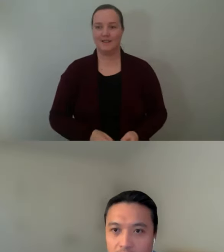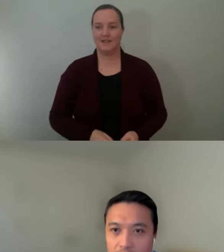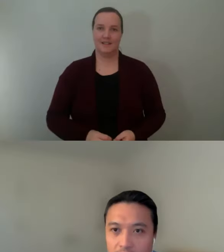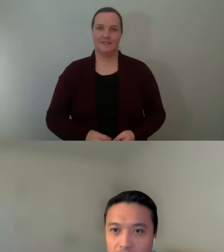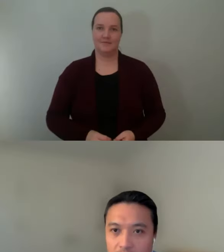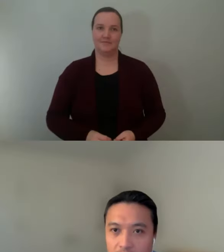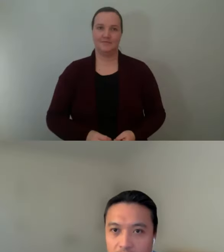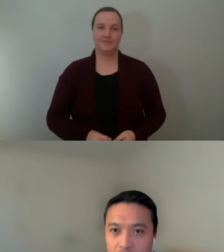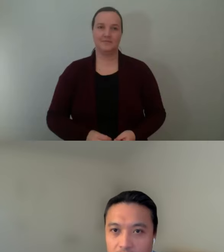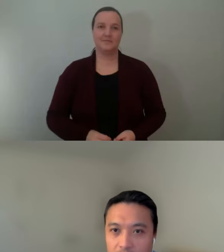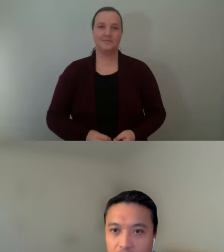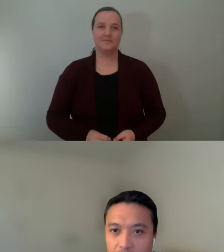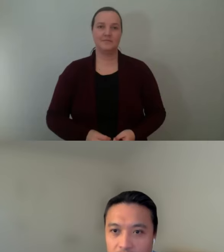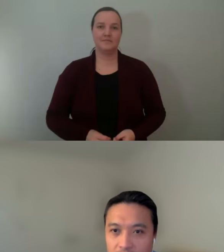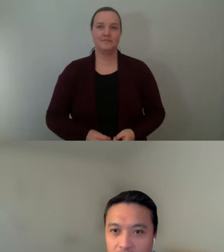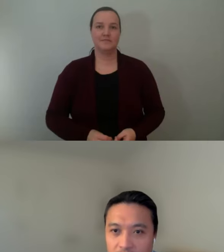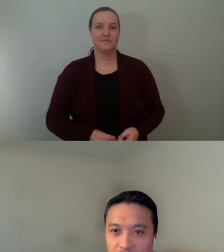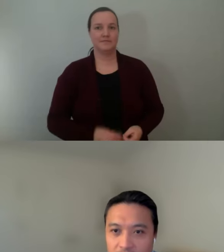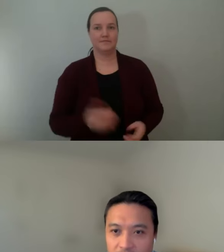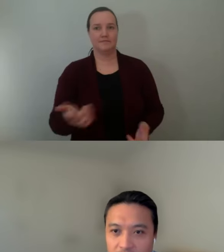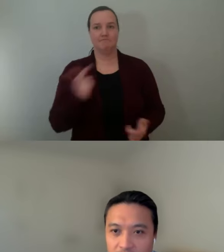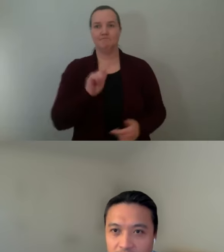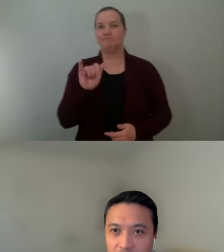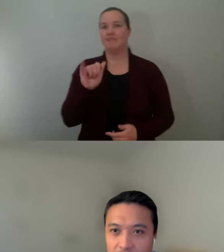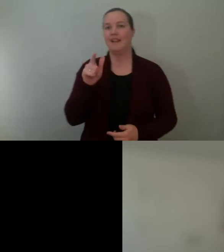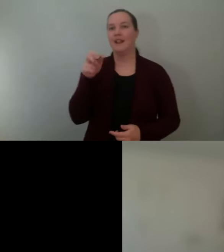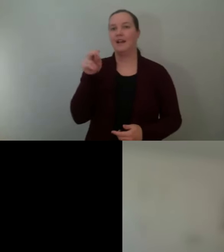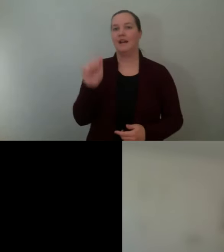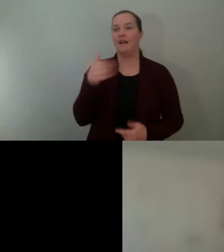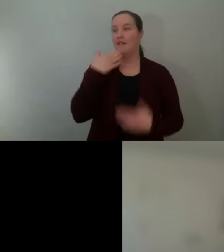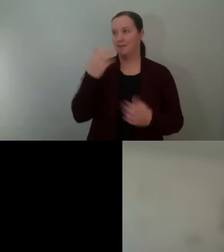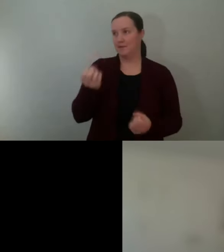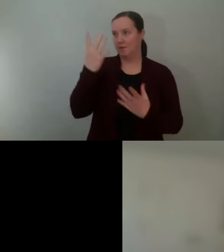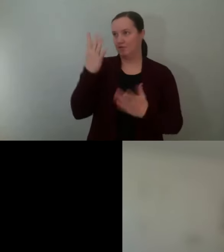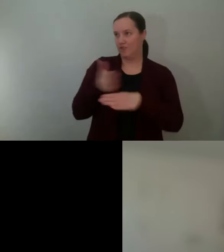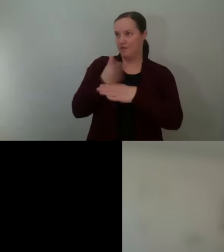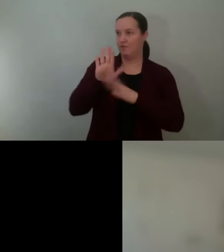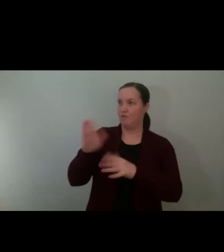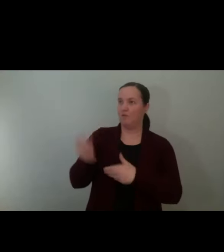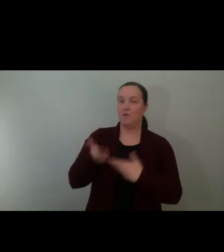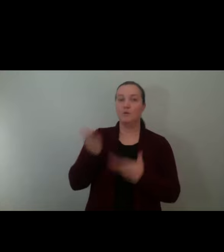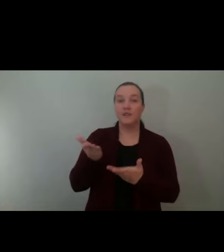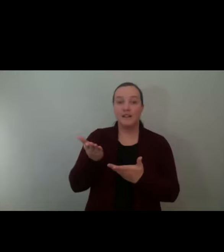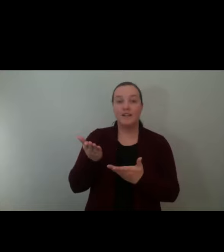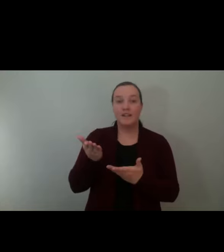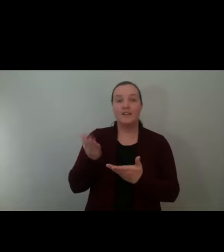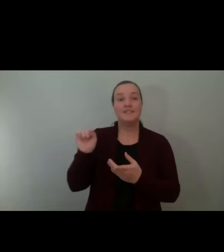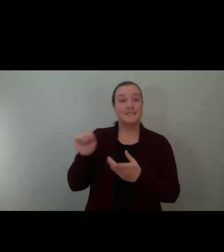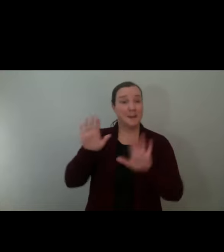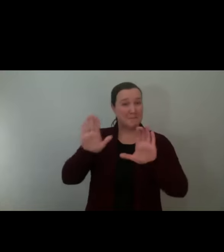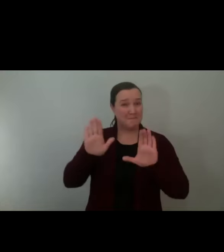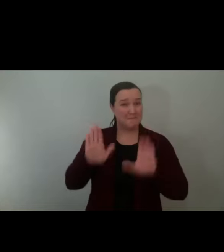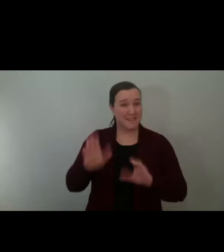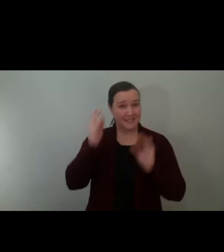Huge thanks to Saint-Fassin and Zeidler for sharing their proposal, and it's amazing to think about such an